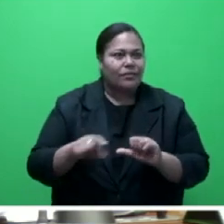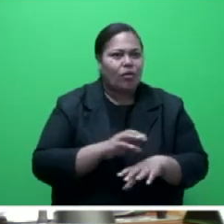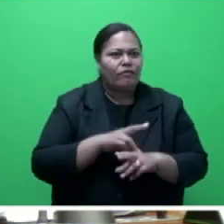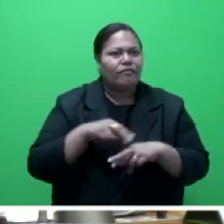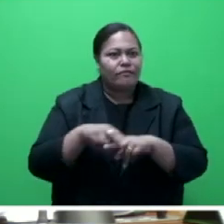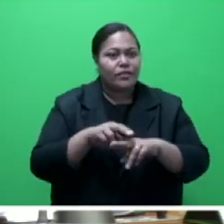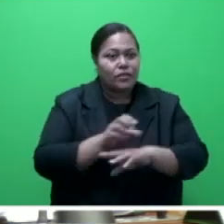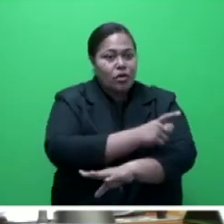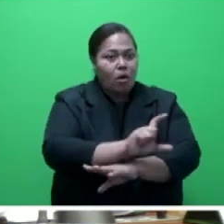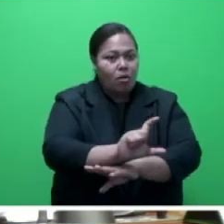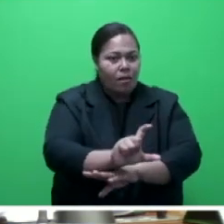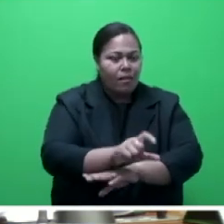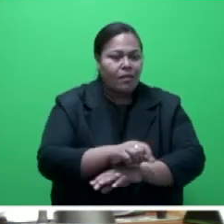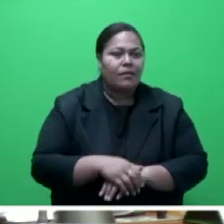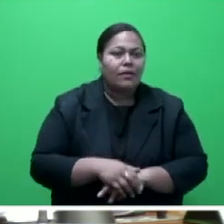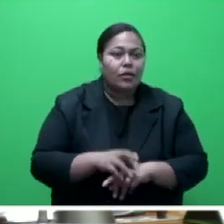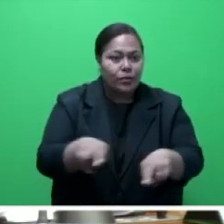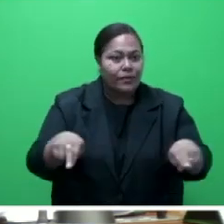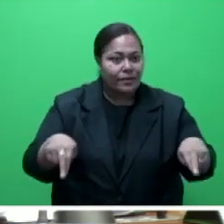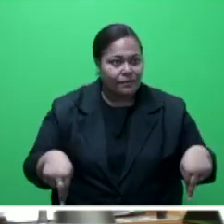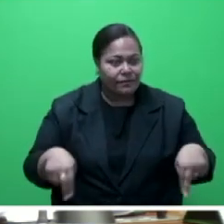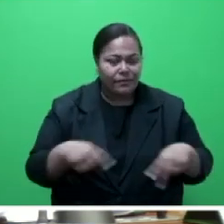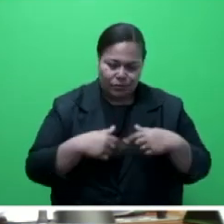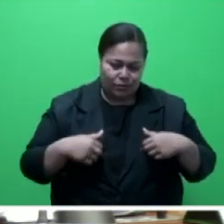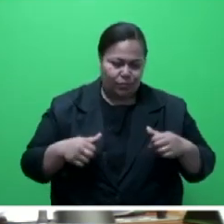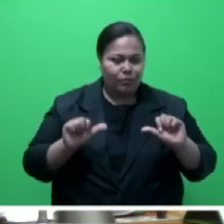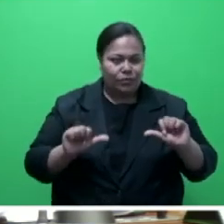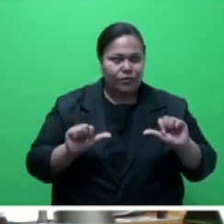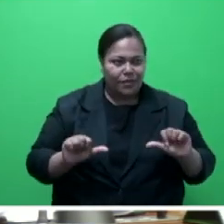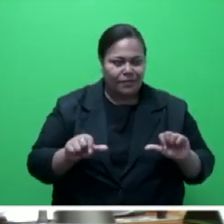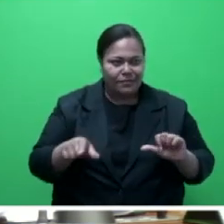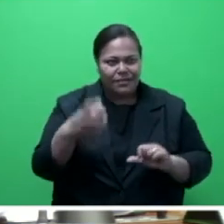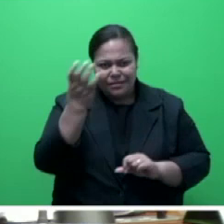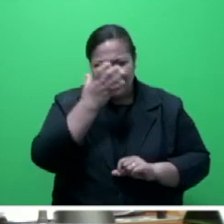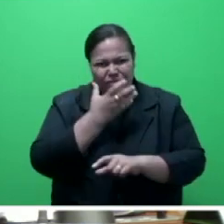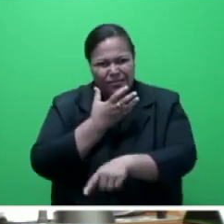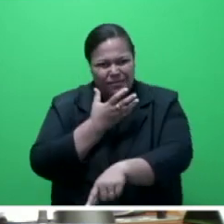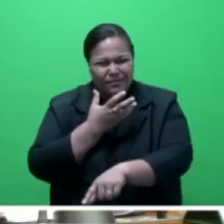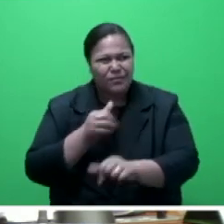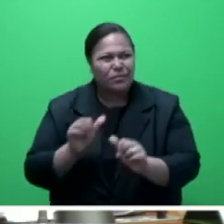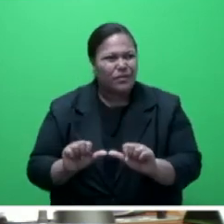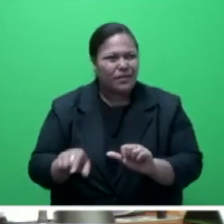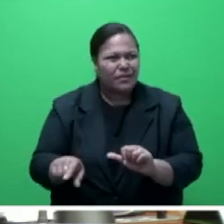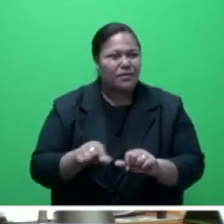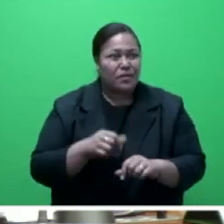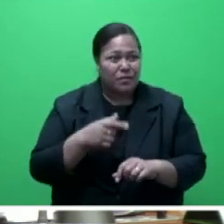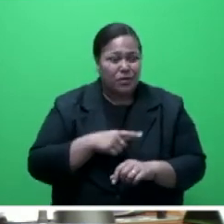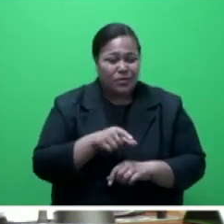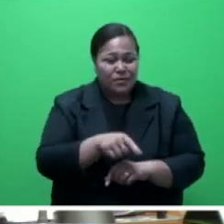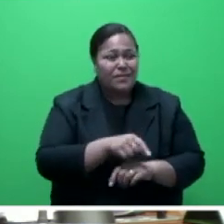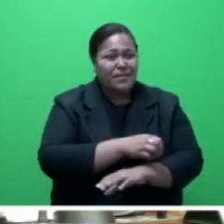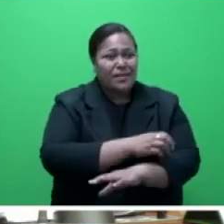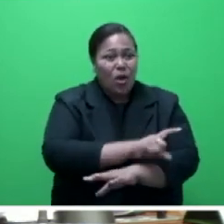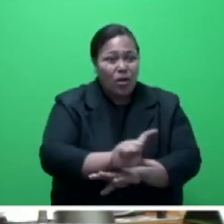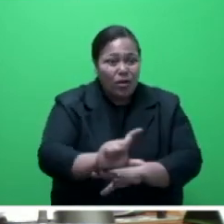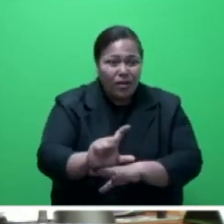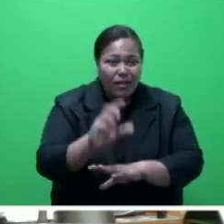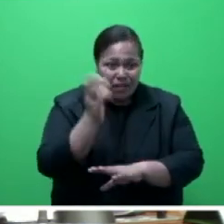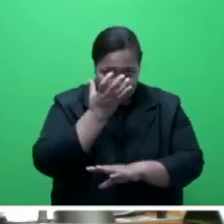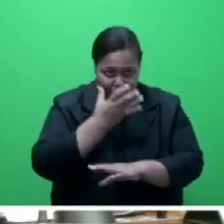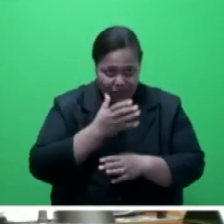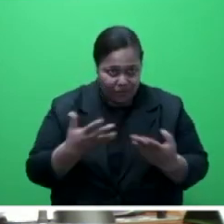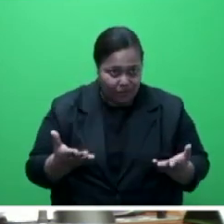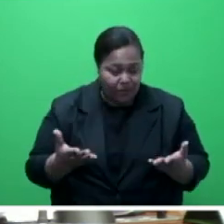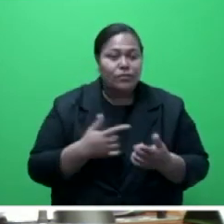Aimed at promoting the conservation and protection of Fiji's coral reefs and associated ecosystem, this policy for this ministry's leadership